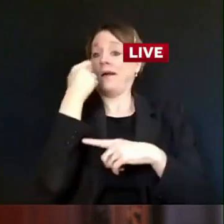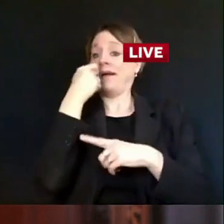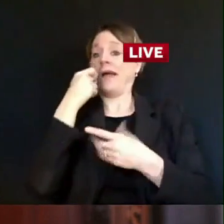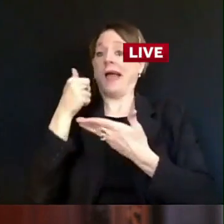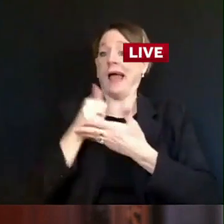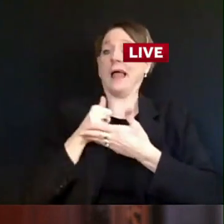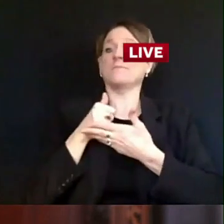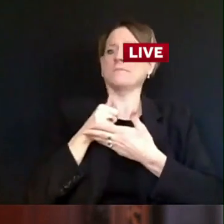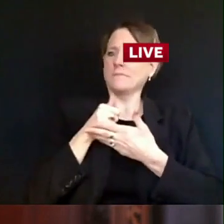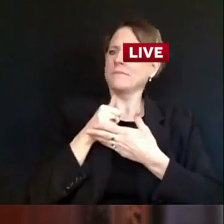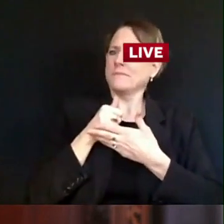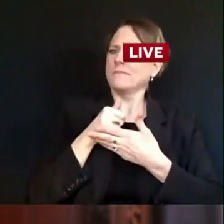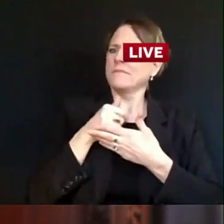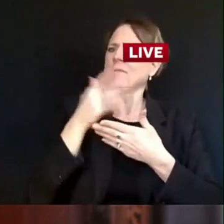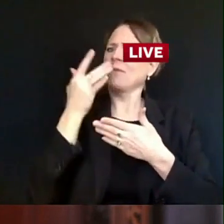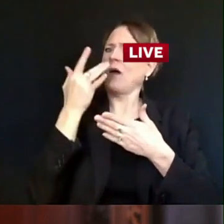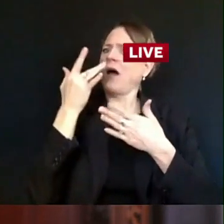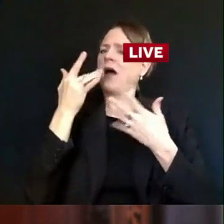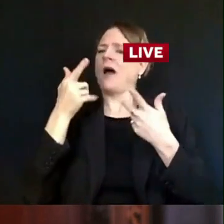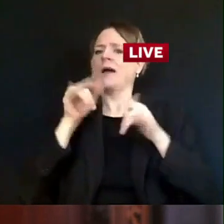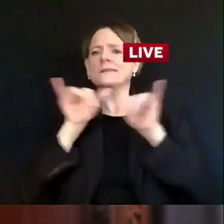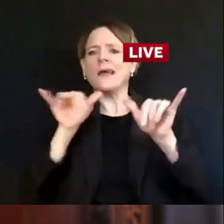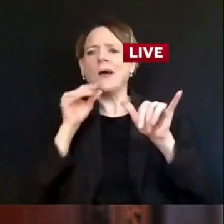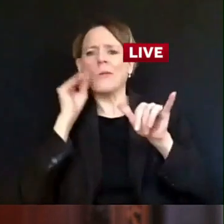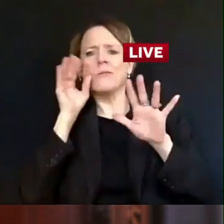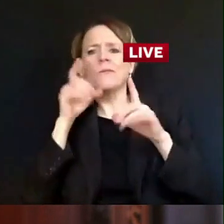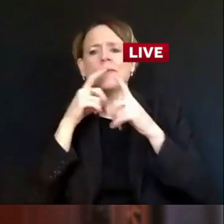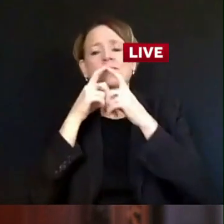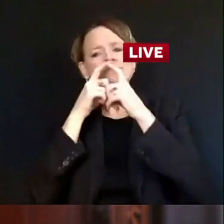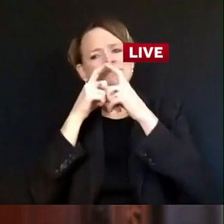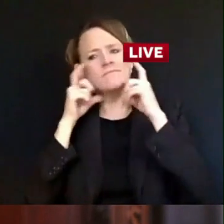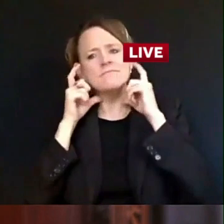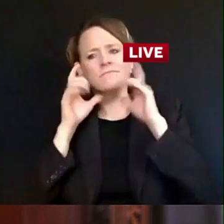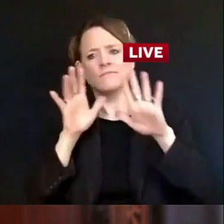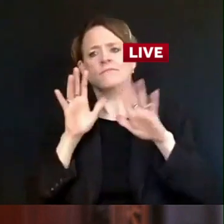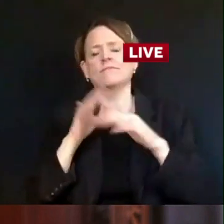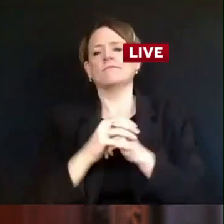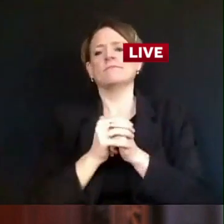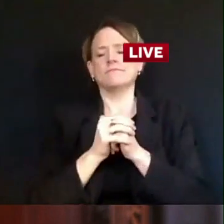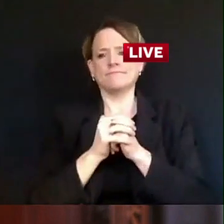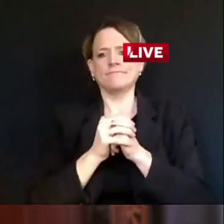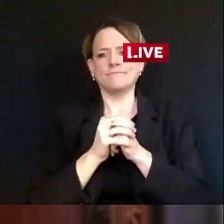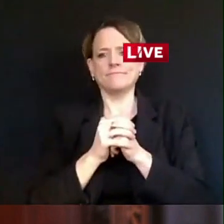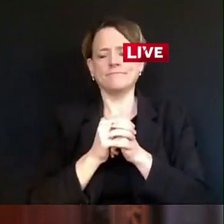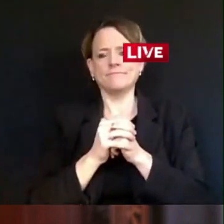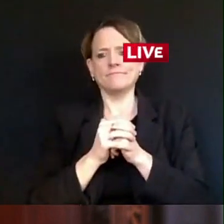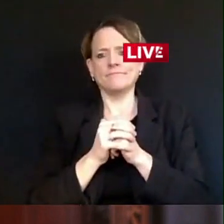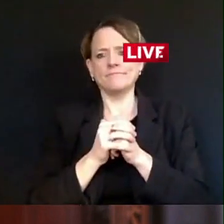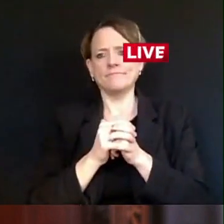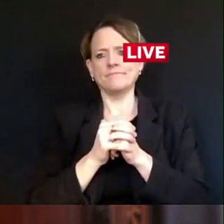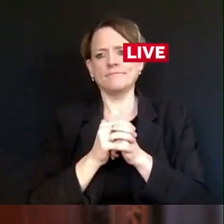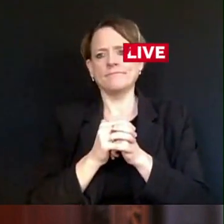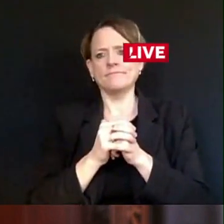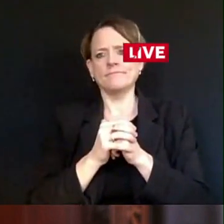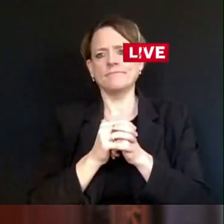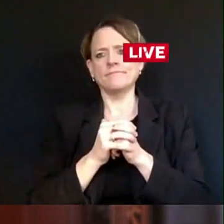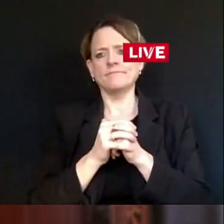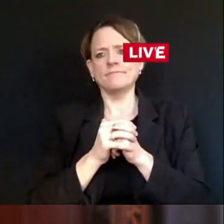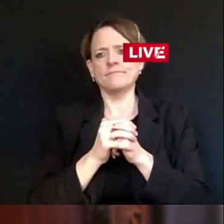On Monday, Wisconsin surpassed 200,000 positive cases of COVID-19.